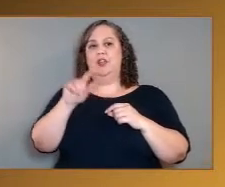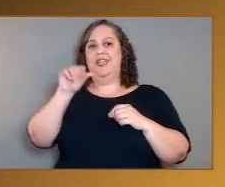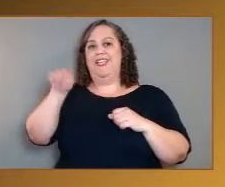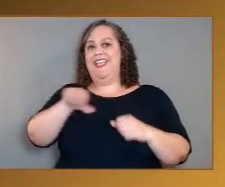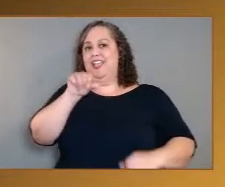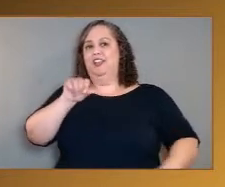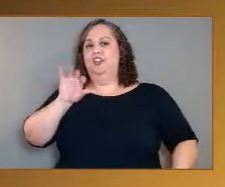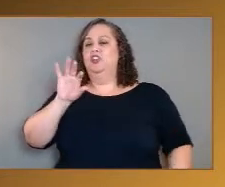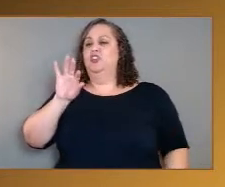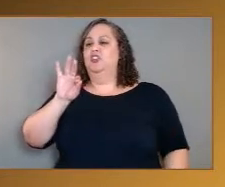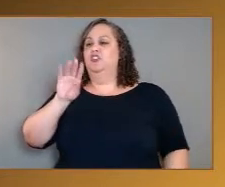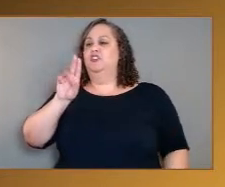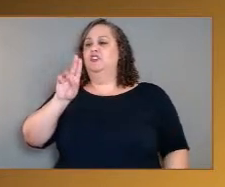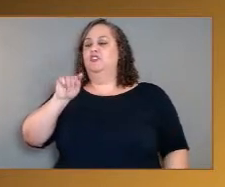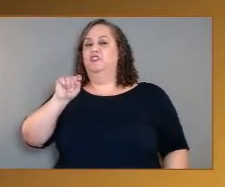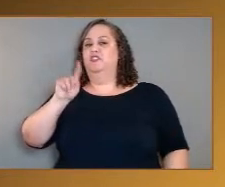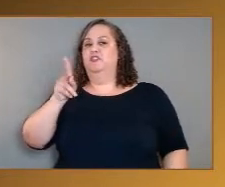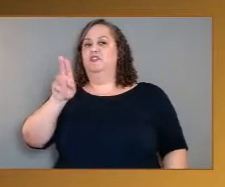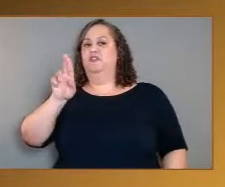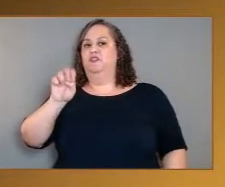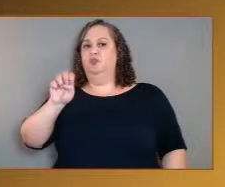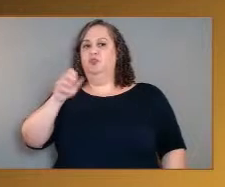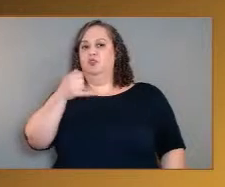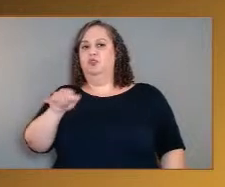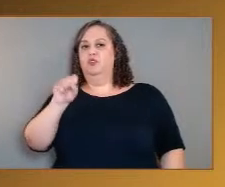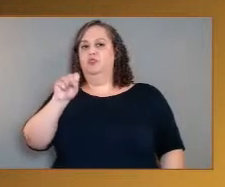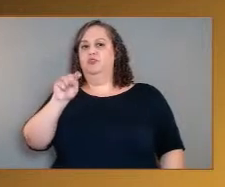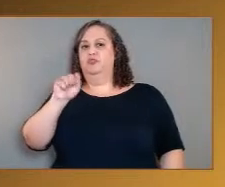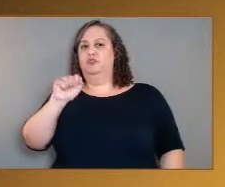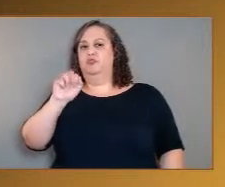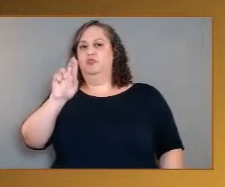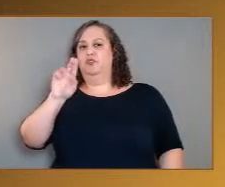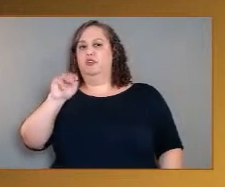how long until the missions are ready to launch?